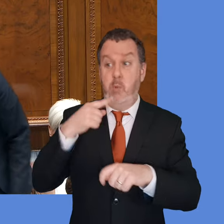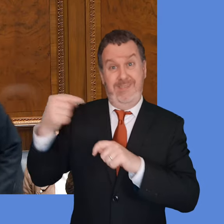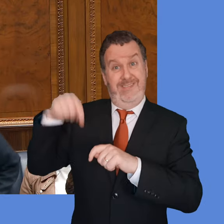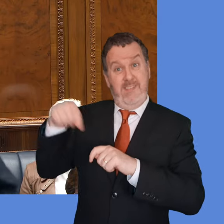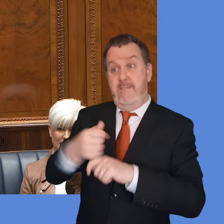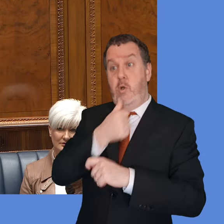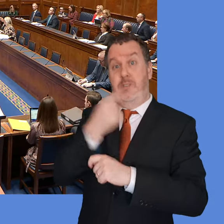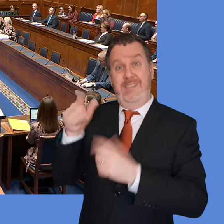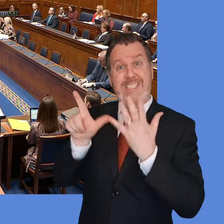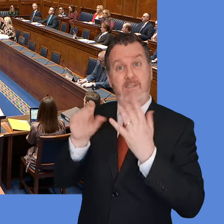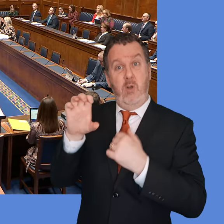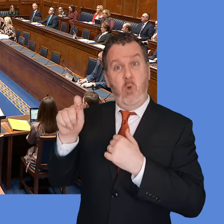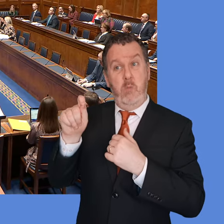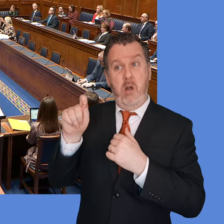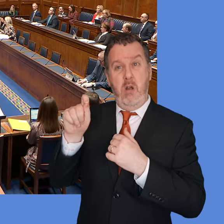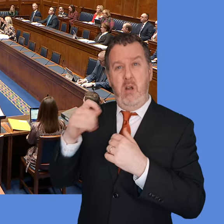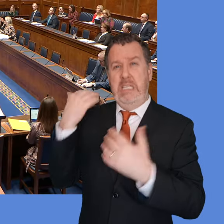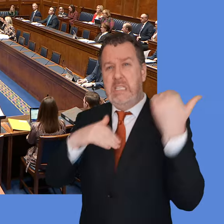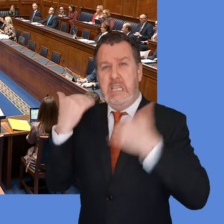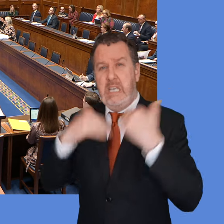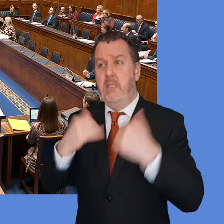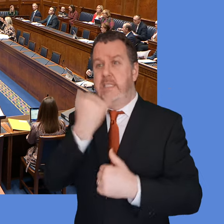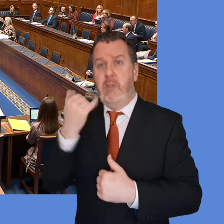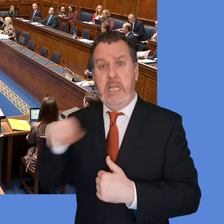October? And I have done so previously.